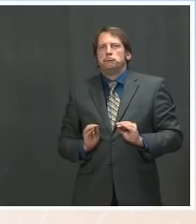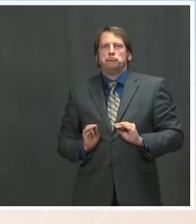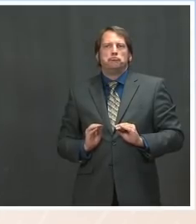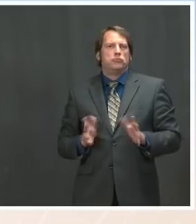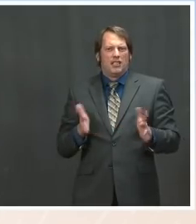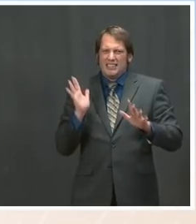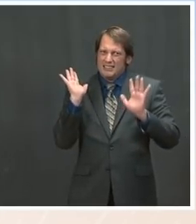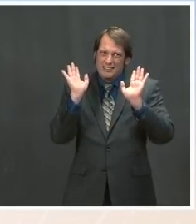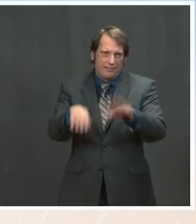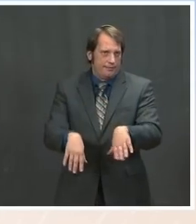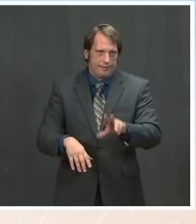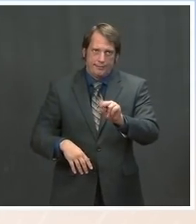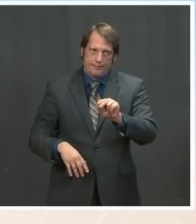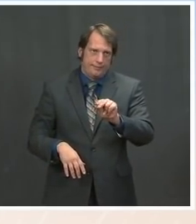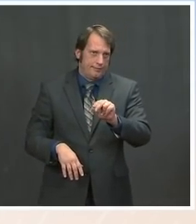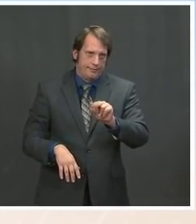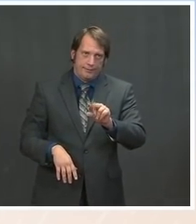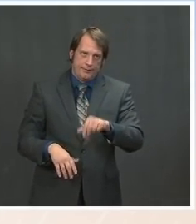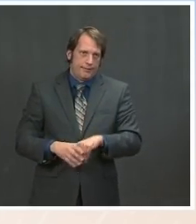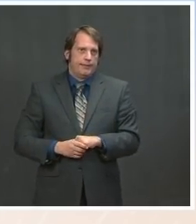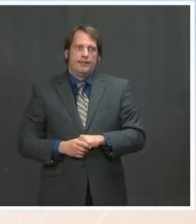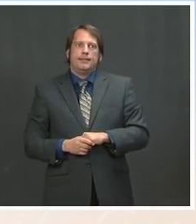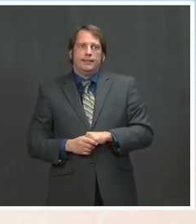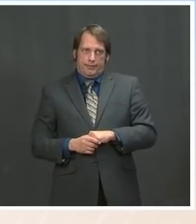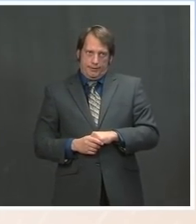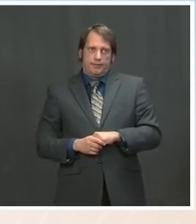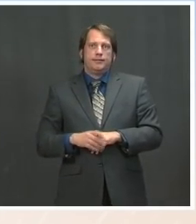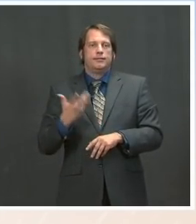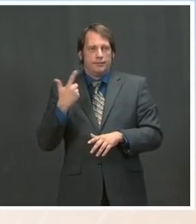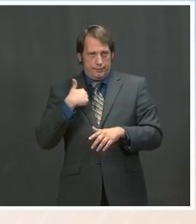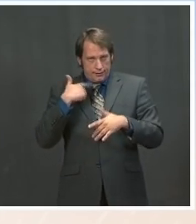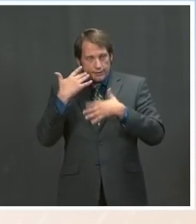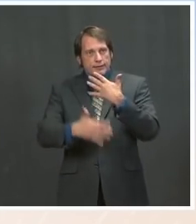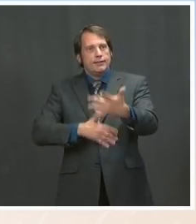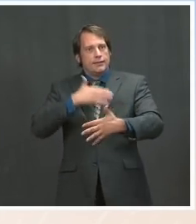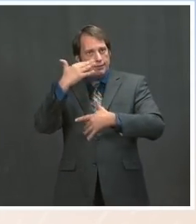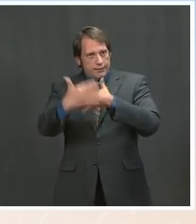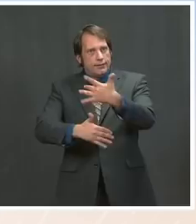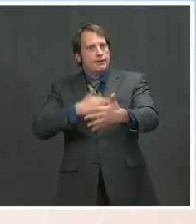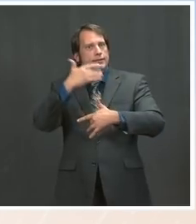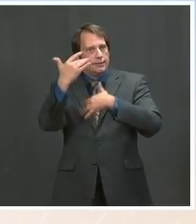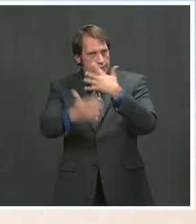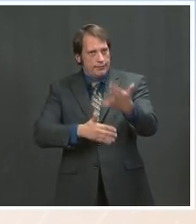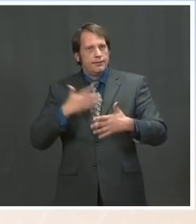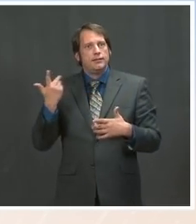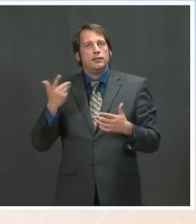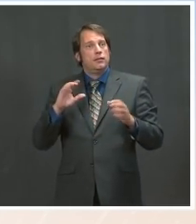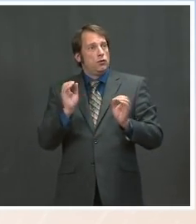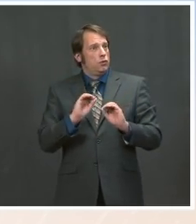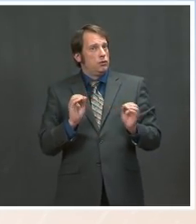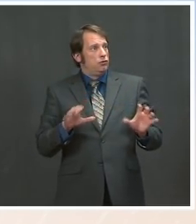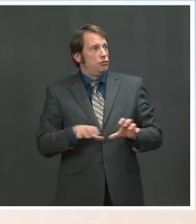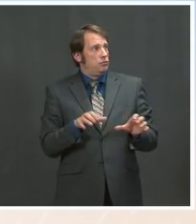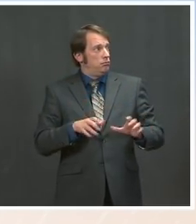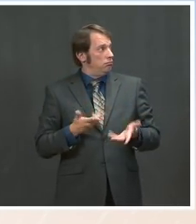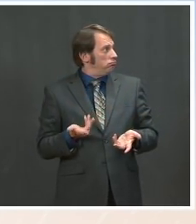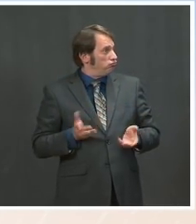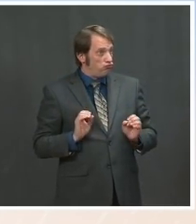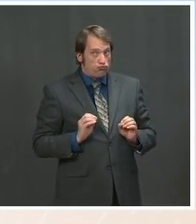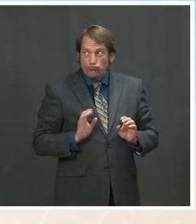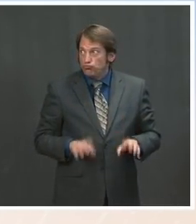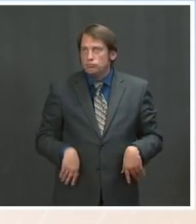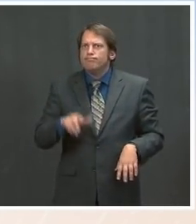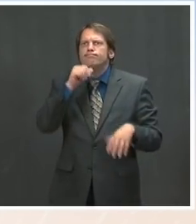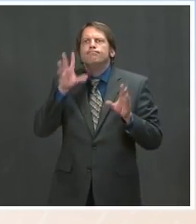rebuild our economy, and create millions of jobs. That's the only piece he does not want to see us fail to do as a country and fail to do